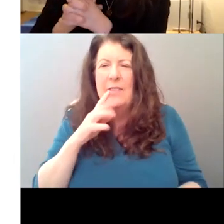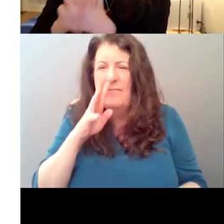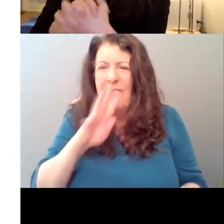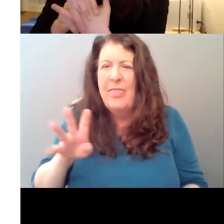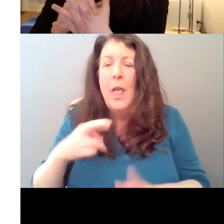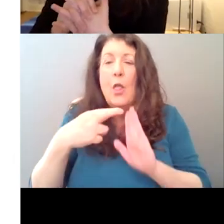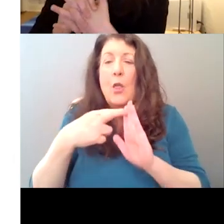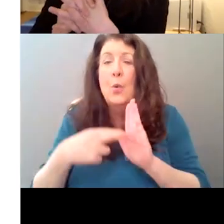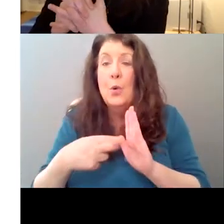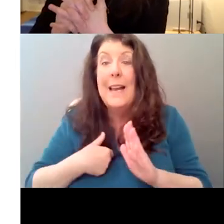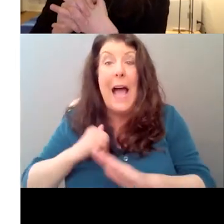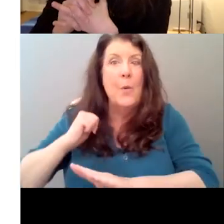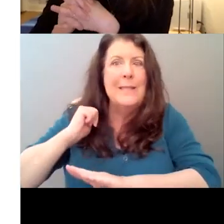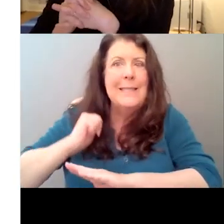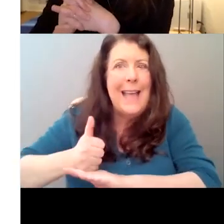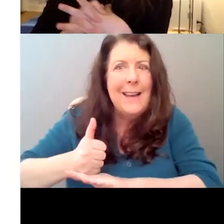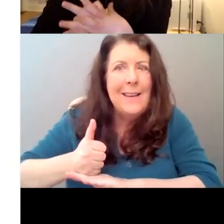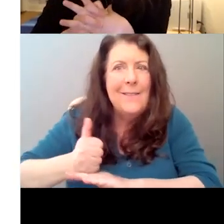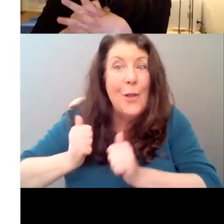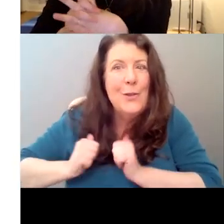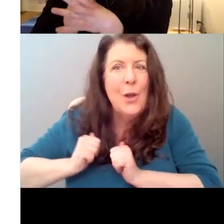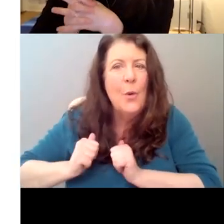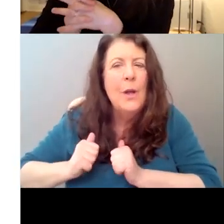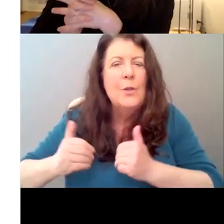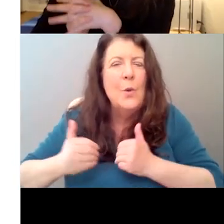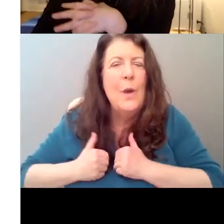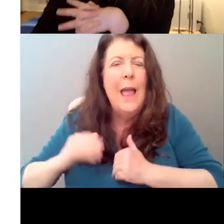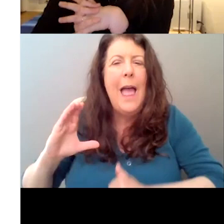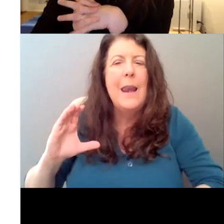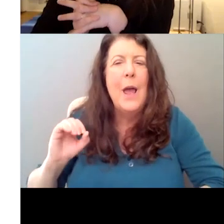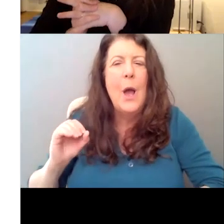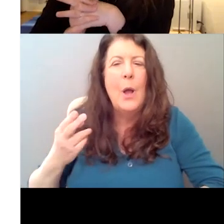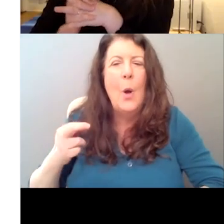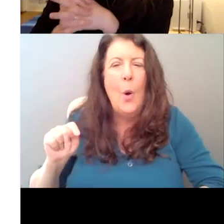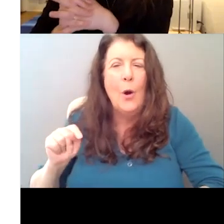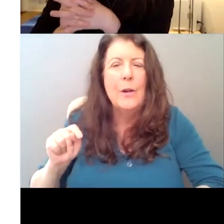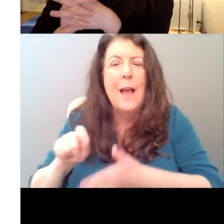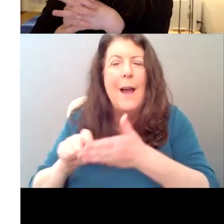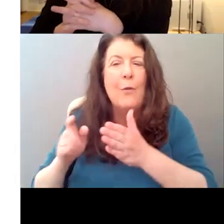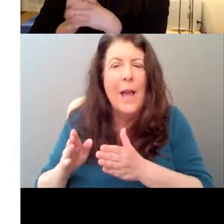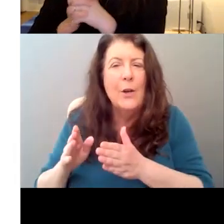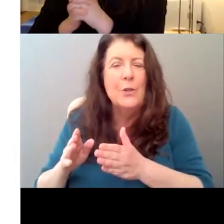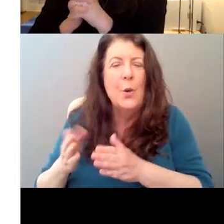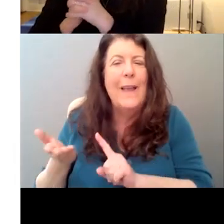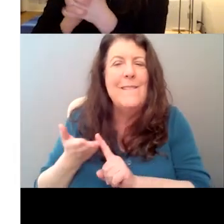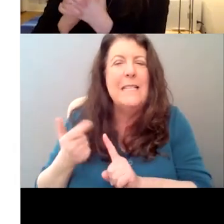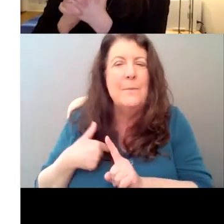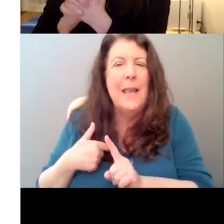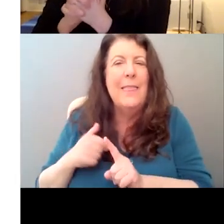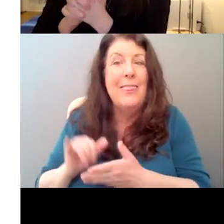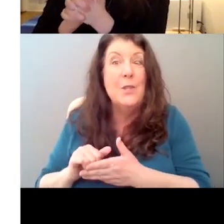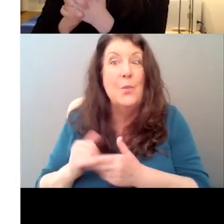Um, and I think there was a cohort of writers that convinced me that this was hilarious and that it had to go into, uh, to this